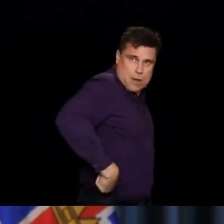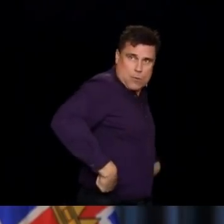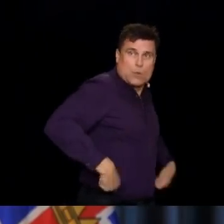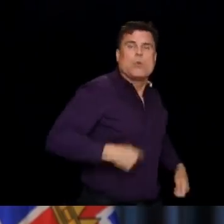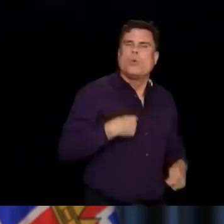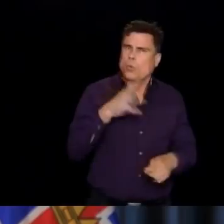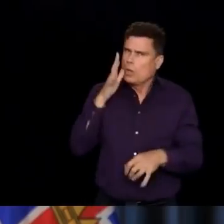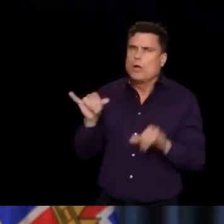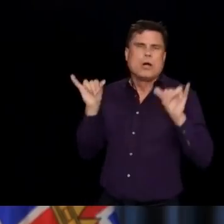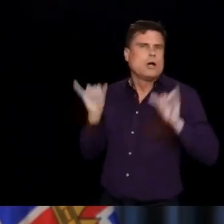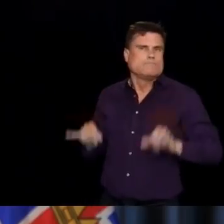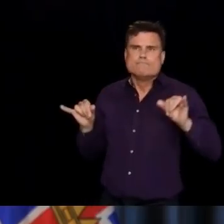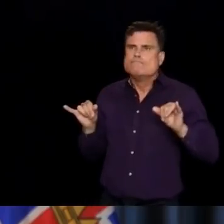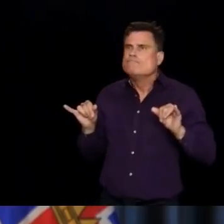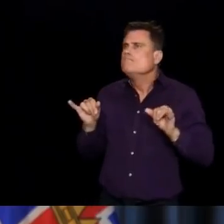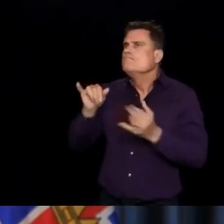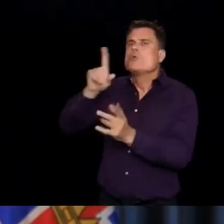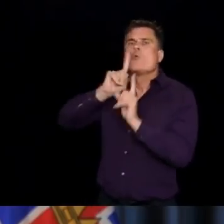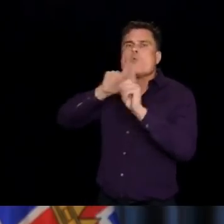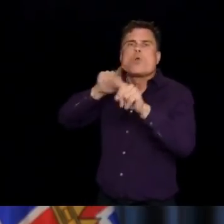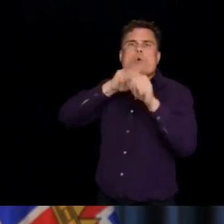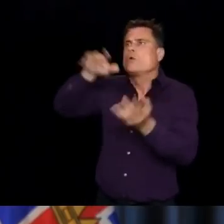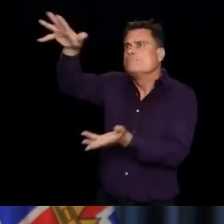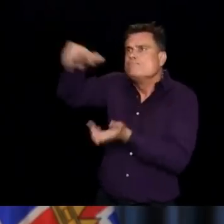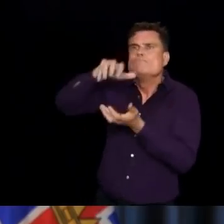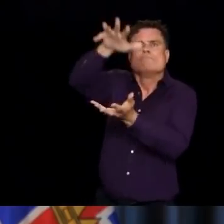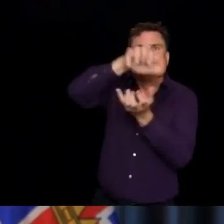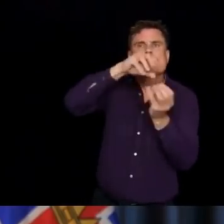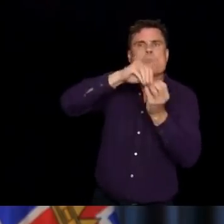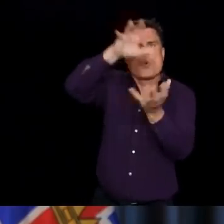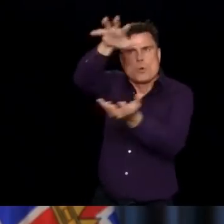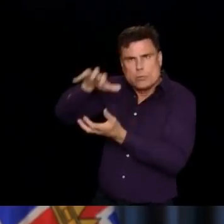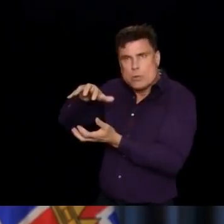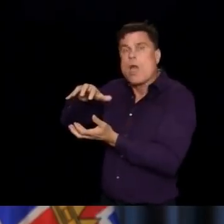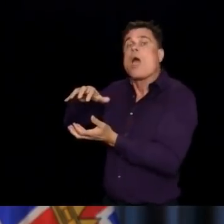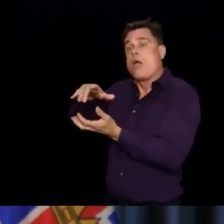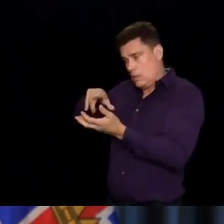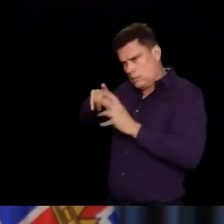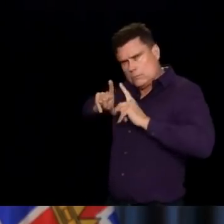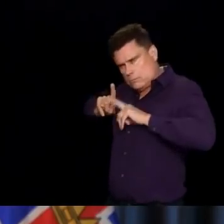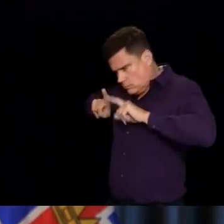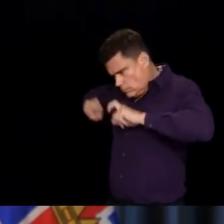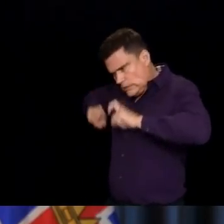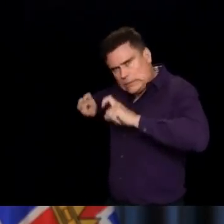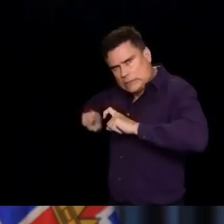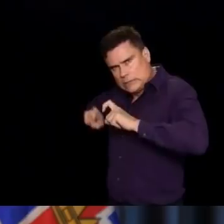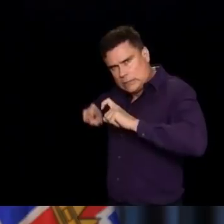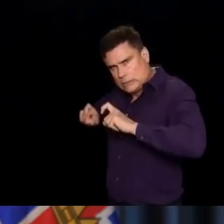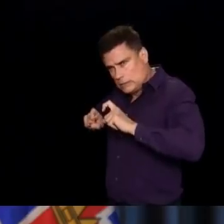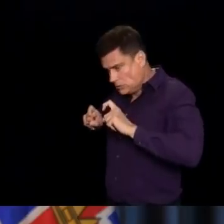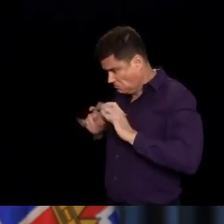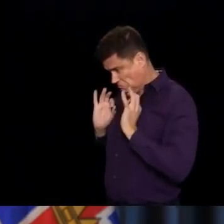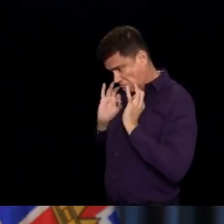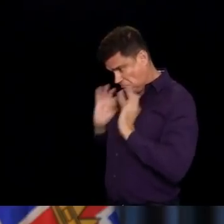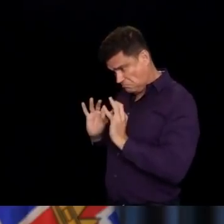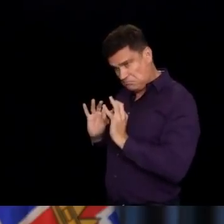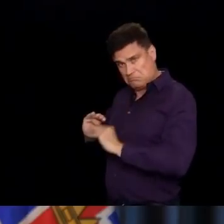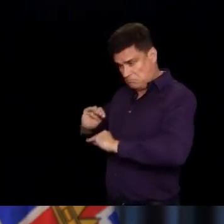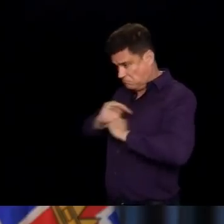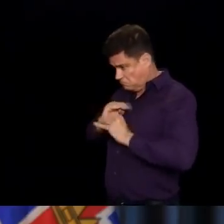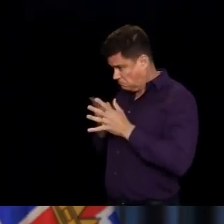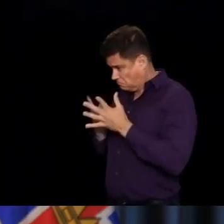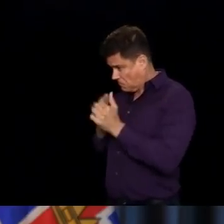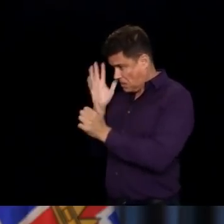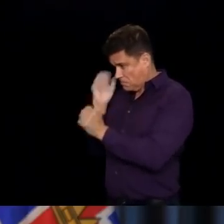to source and test our PPE and are working hard to pursue any and all credible leads for safe and effective product for our health care